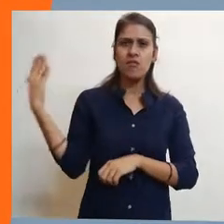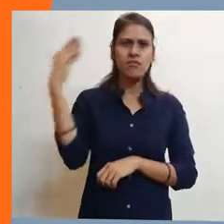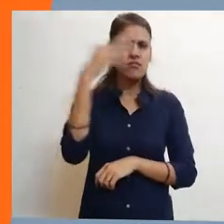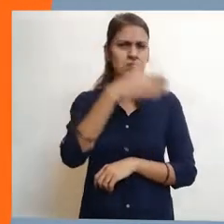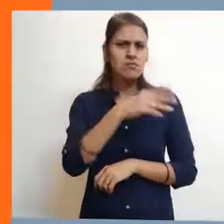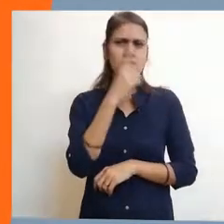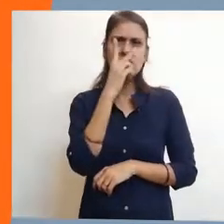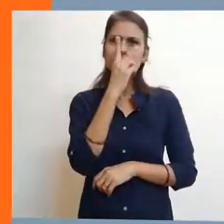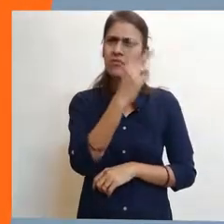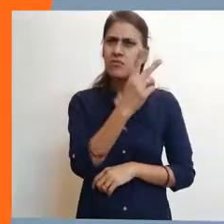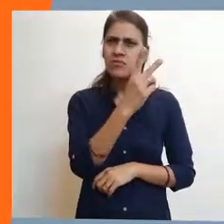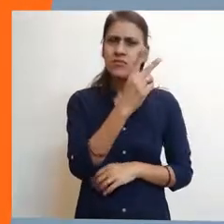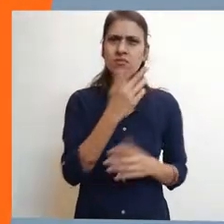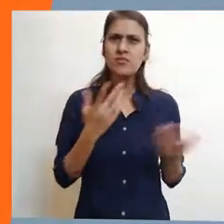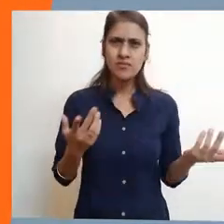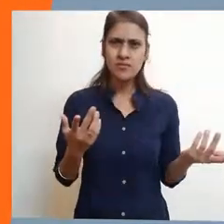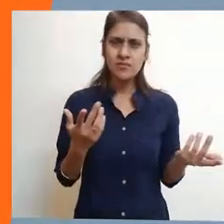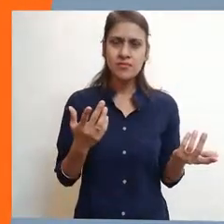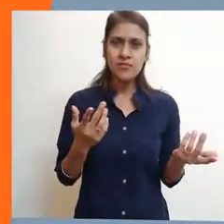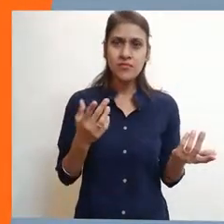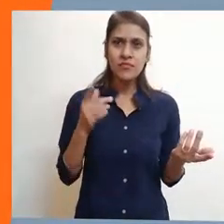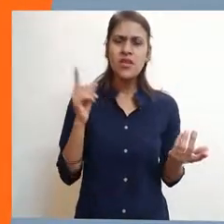things that nobody ever understands.